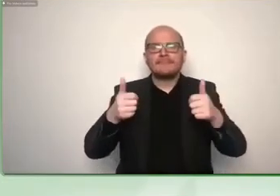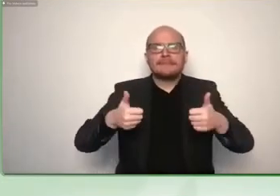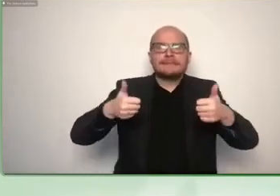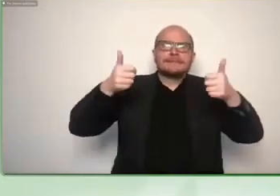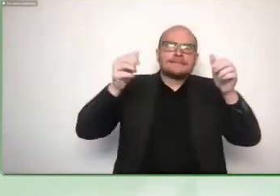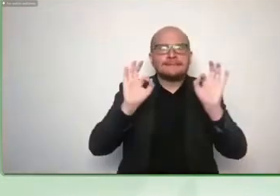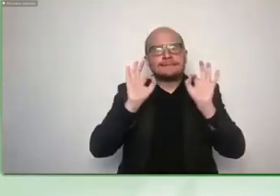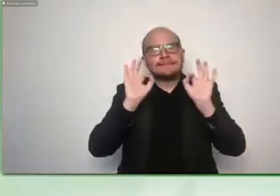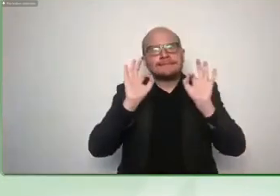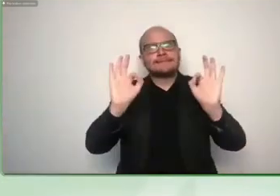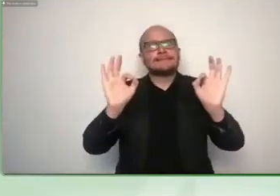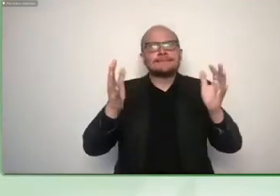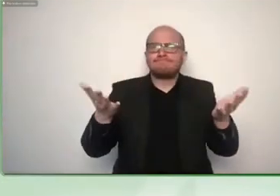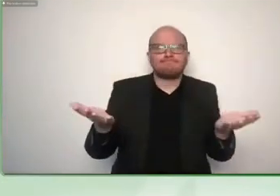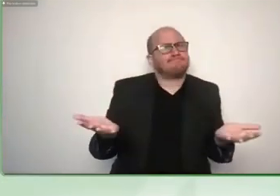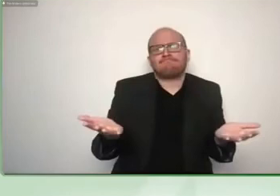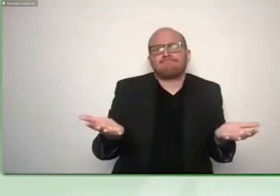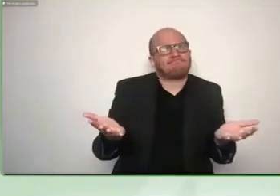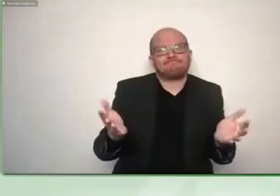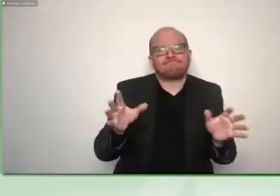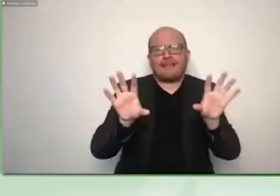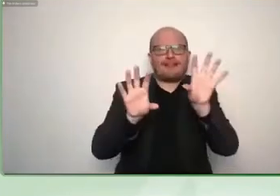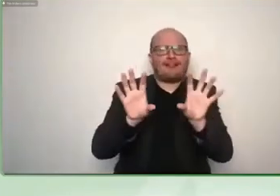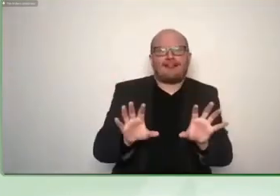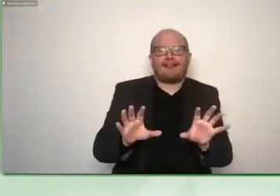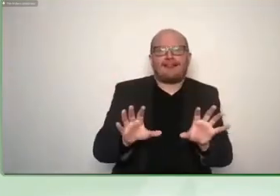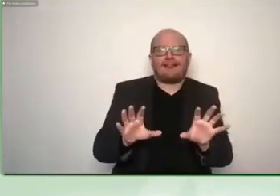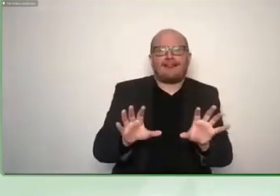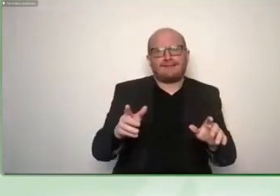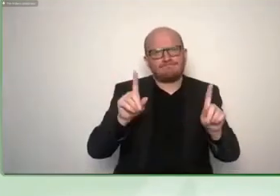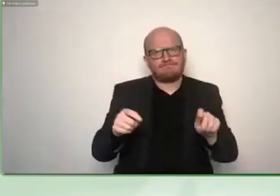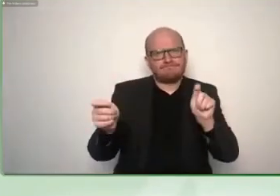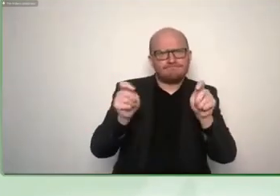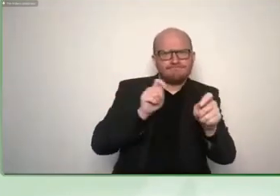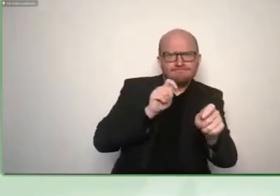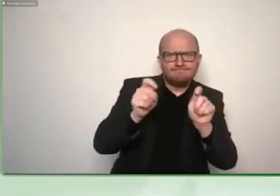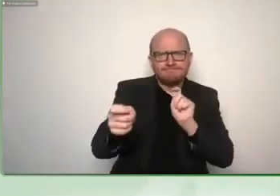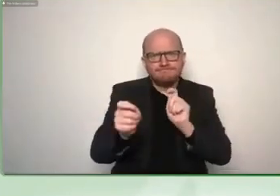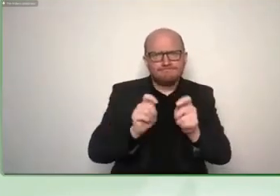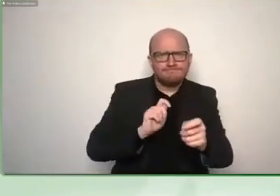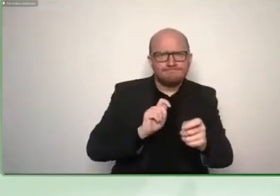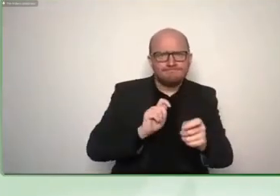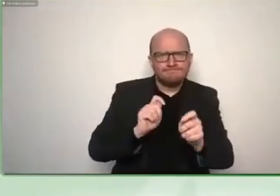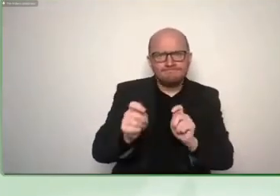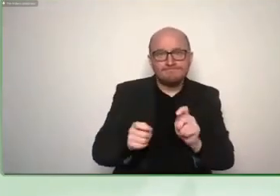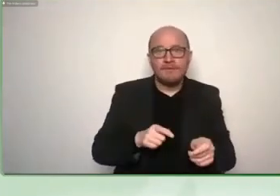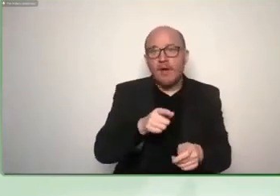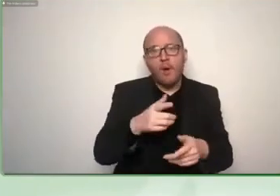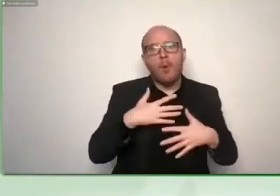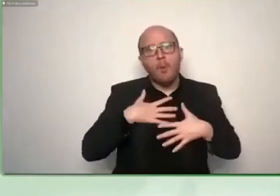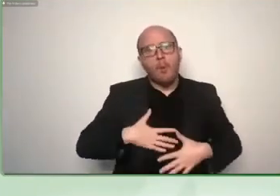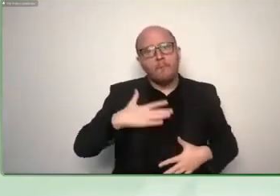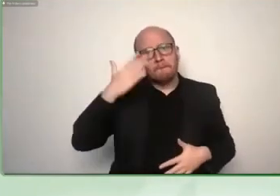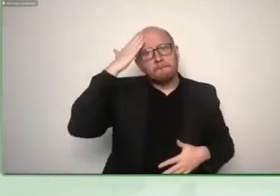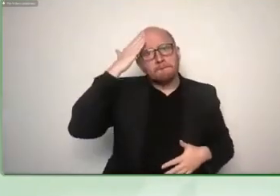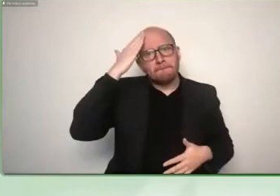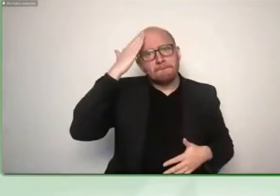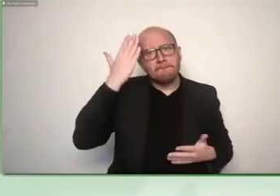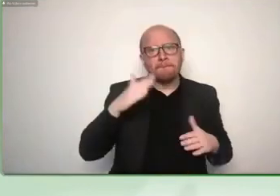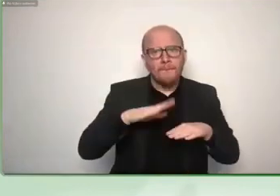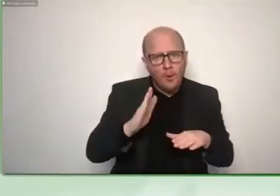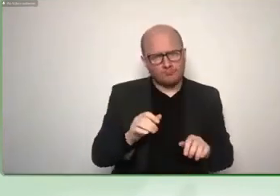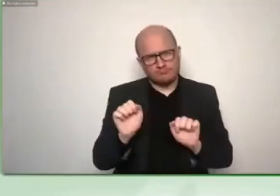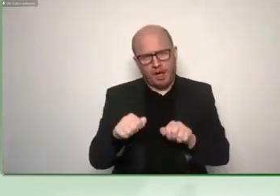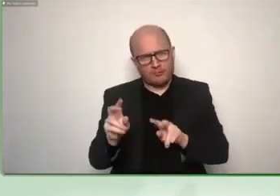um but it one can look up how it works there are two films in it the idea of our um